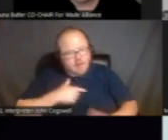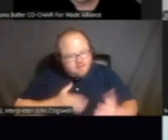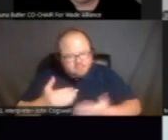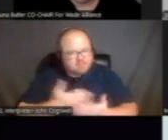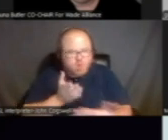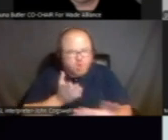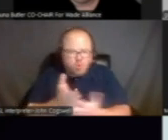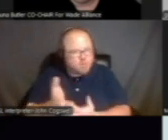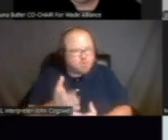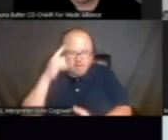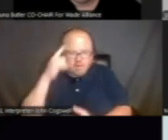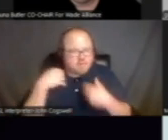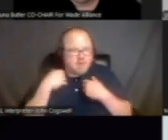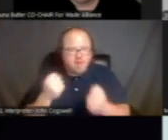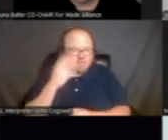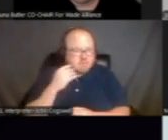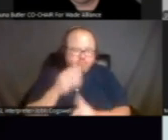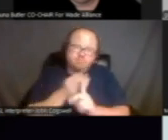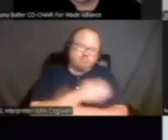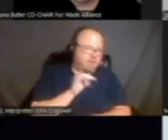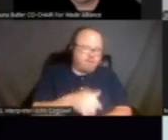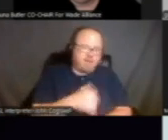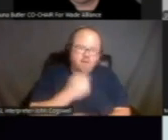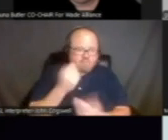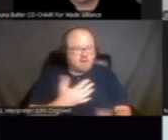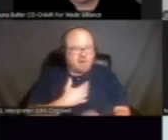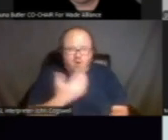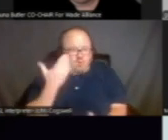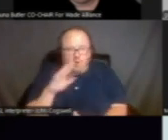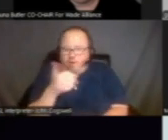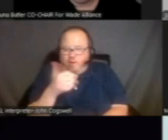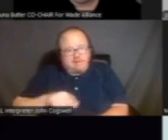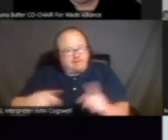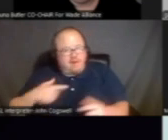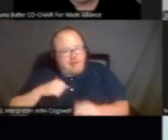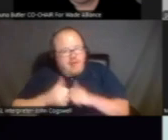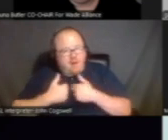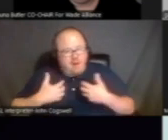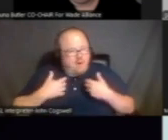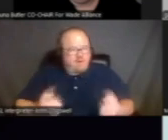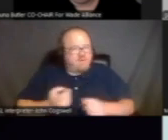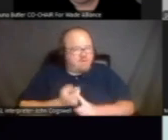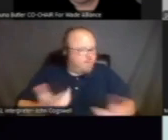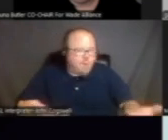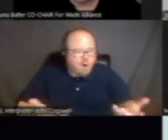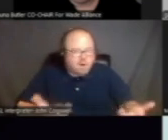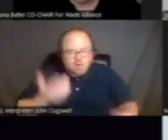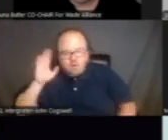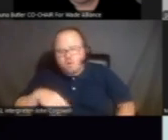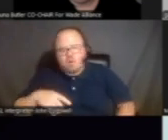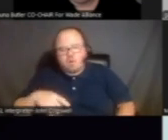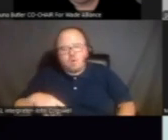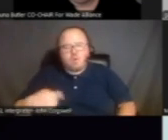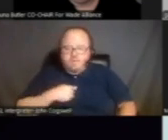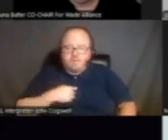health services even prior to that. So I could tell you, I wouldn't know anything different. What am I supposed to recover from? To me, in